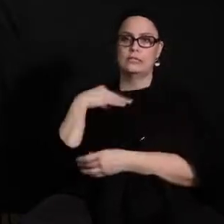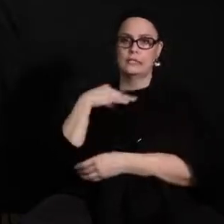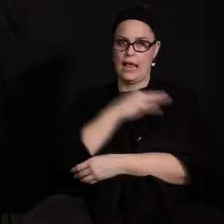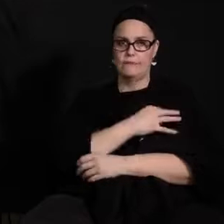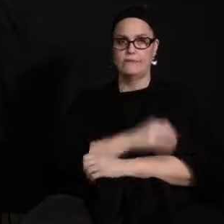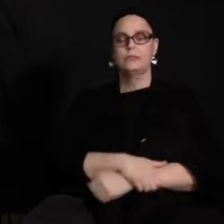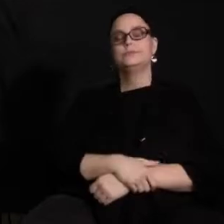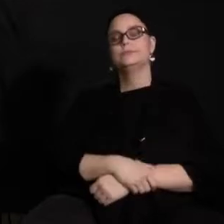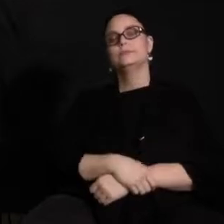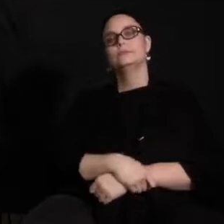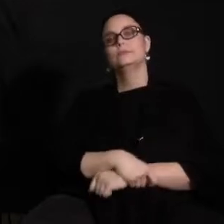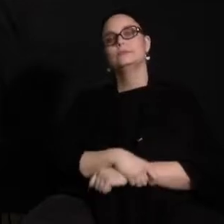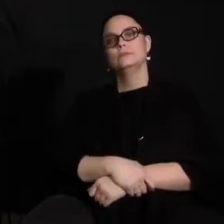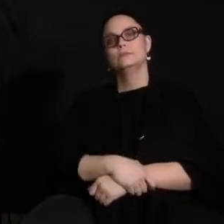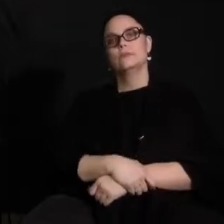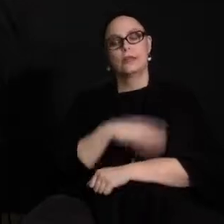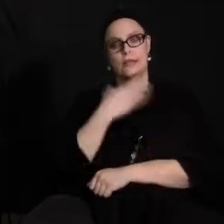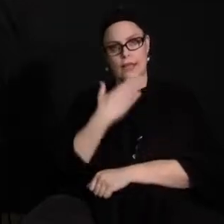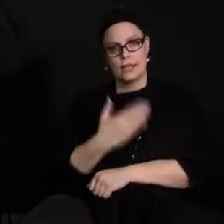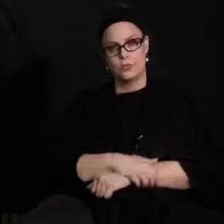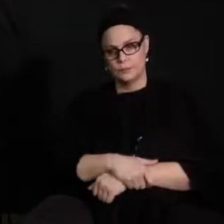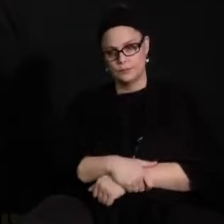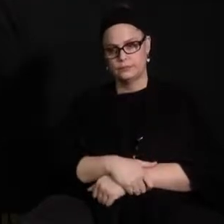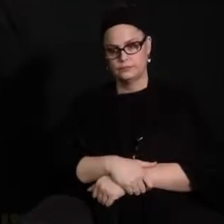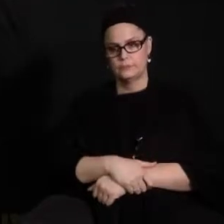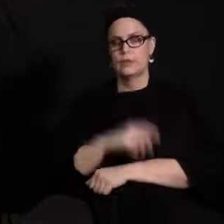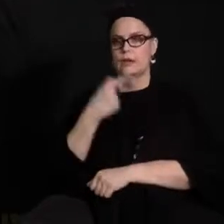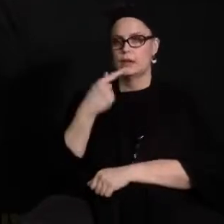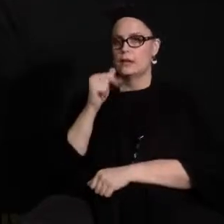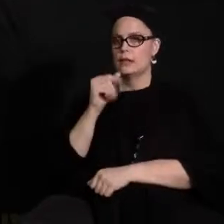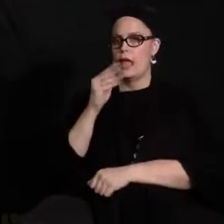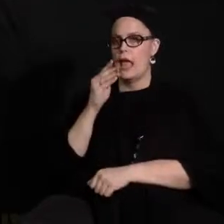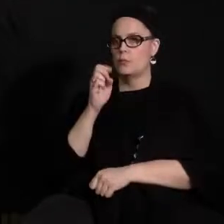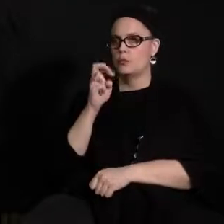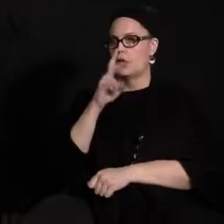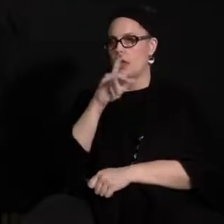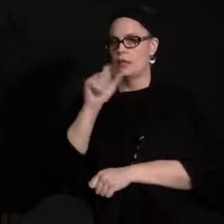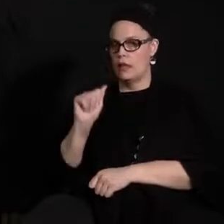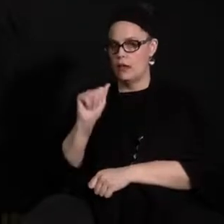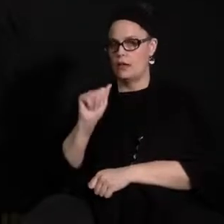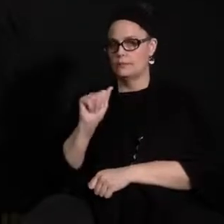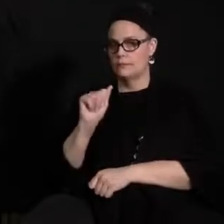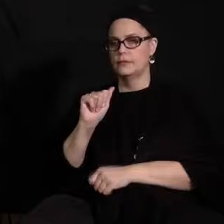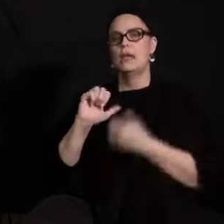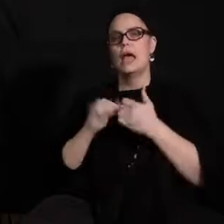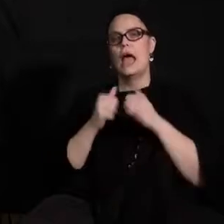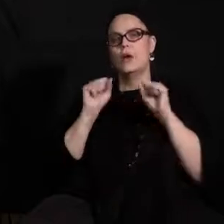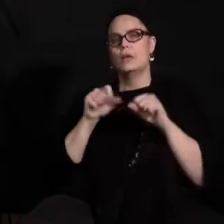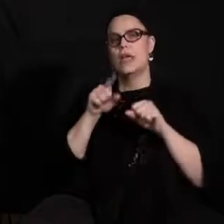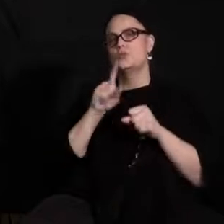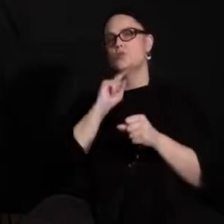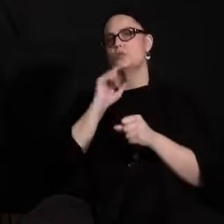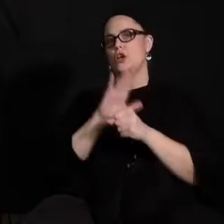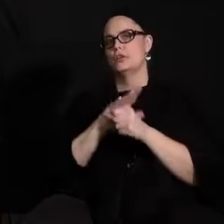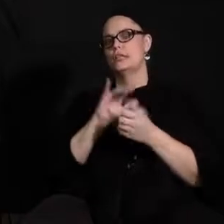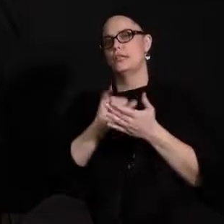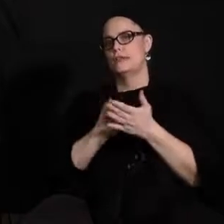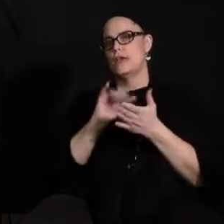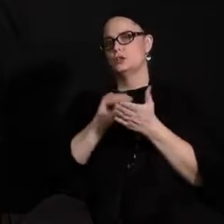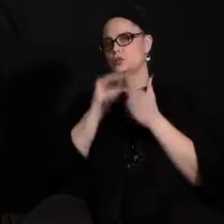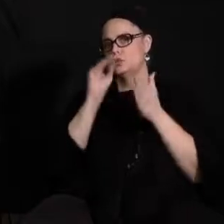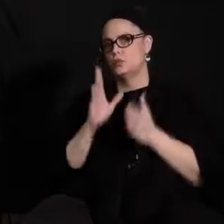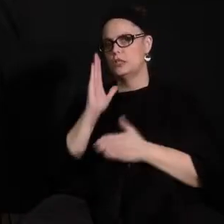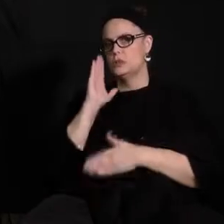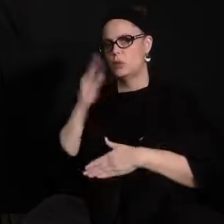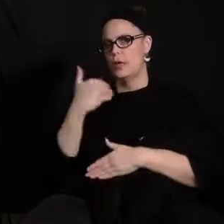thank you the next question is from uh gabriella cervantes how can you guarantee that students will have the